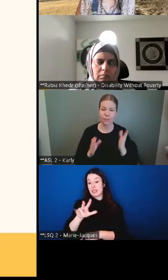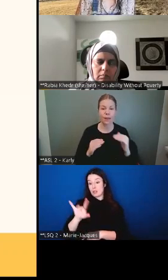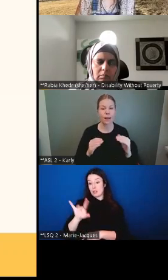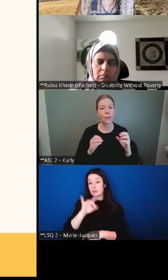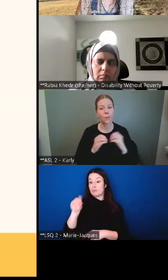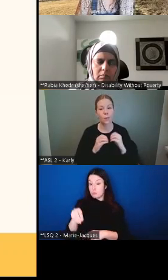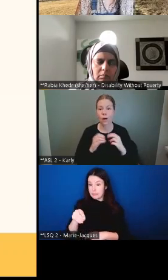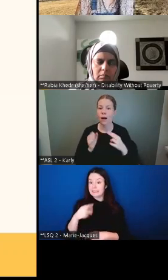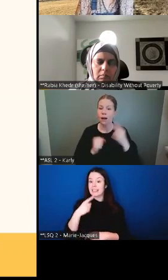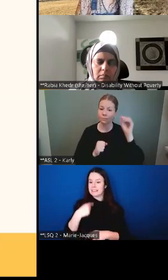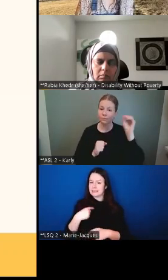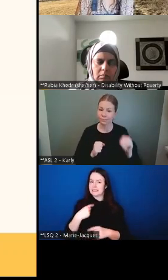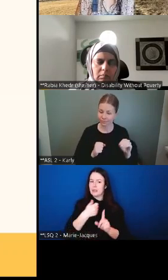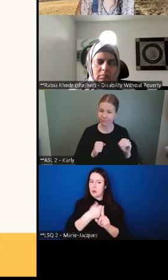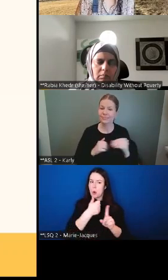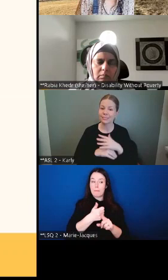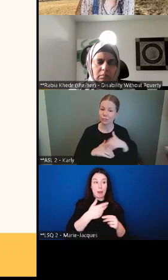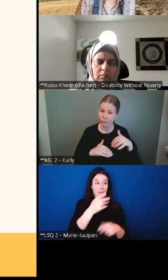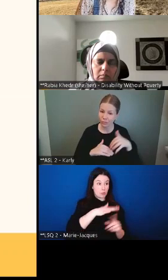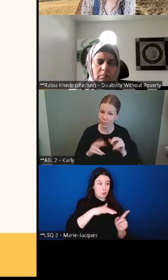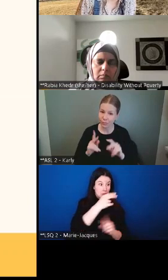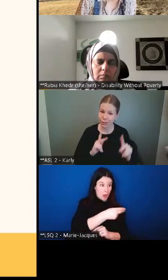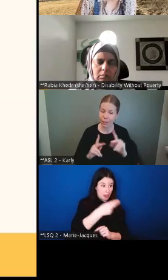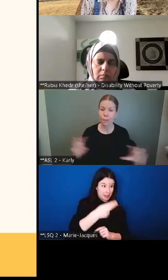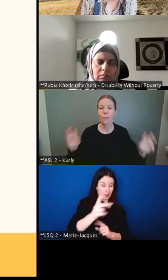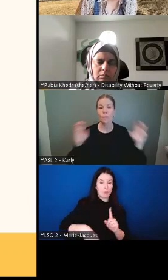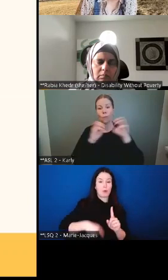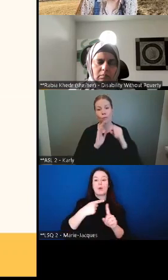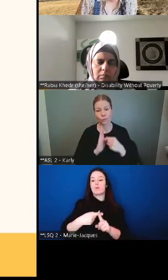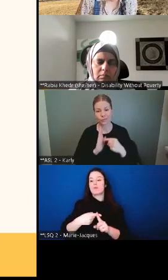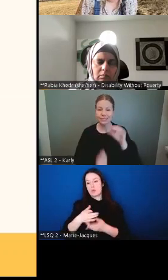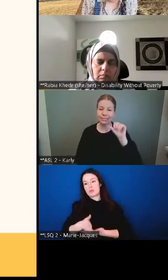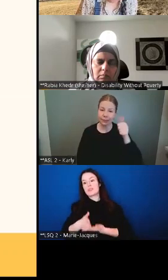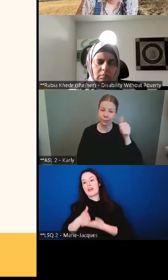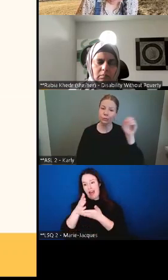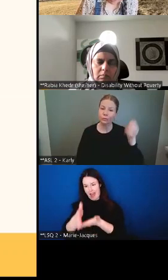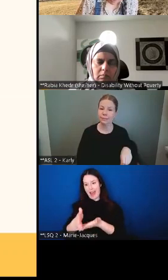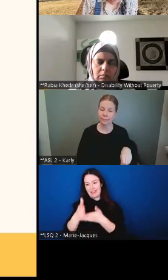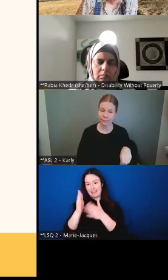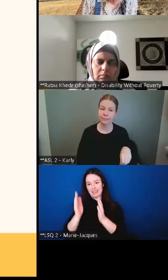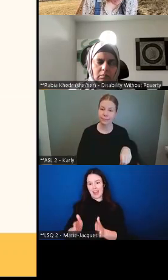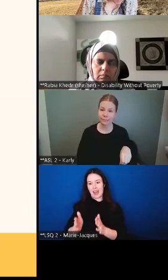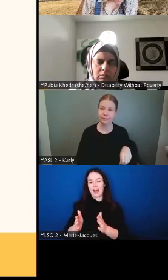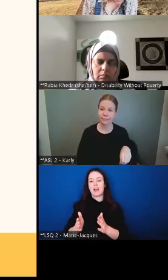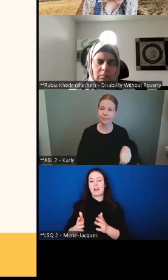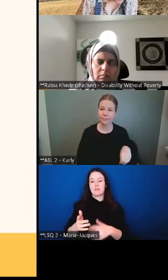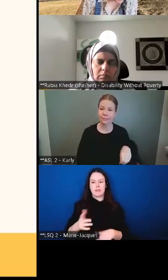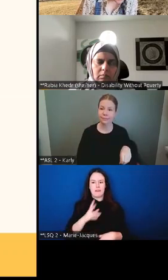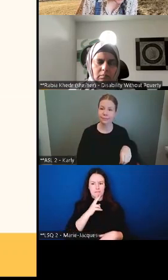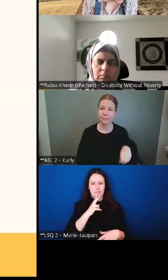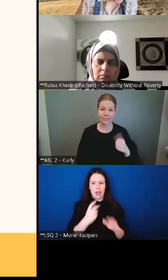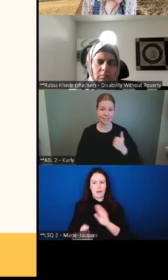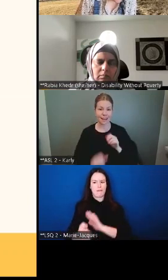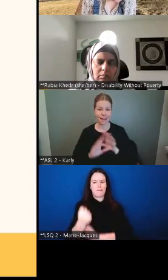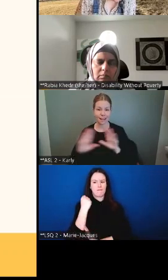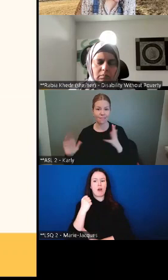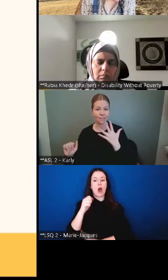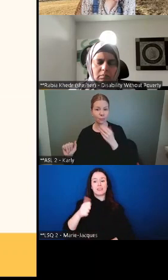representation. 10% were indigenous compared to 5% of all people over Canada.